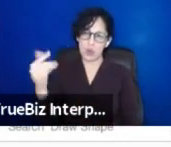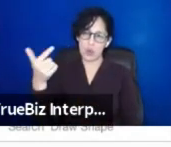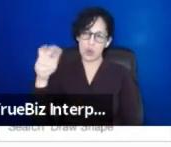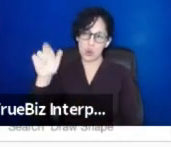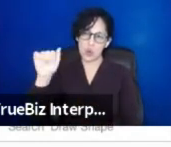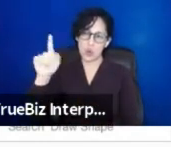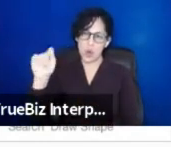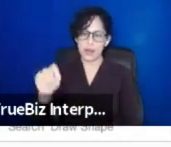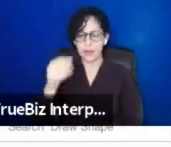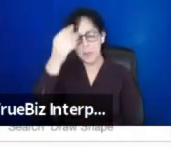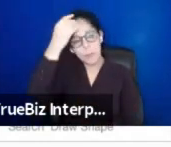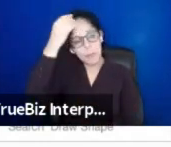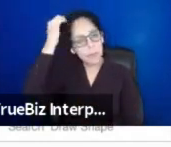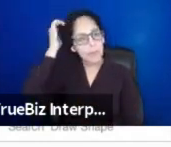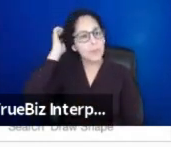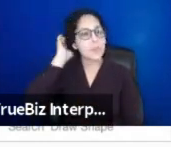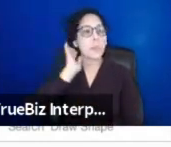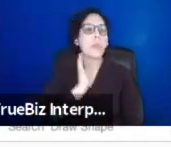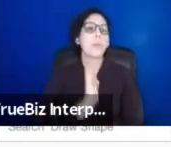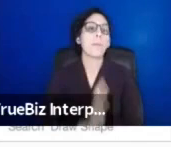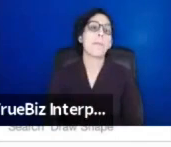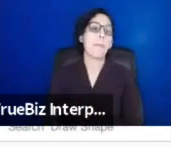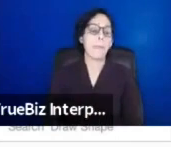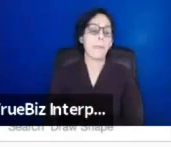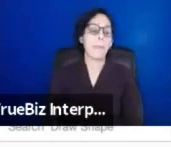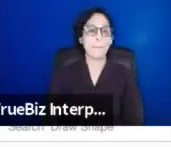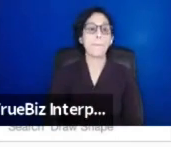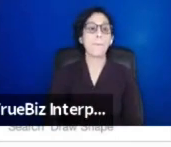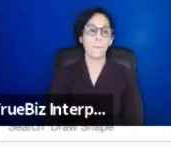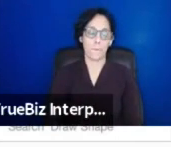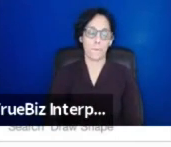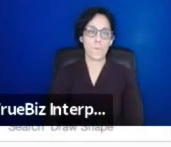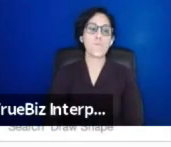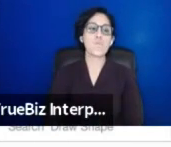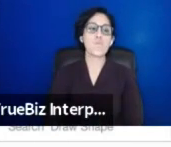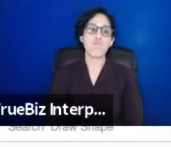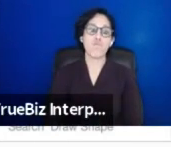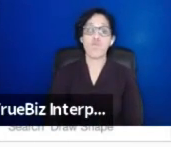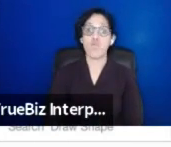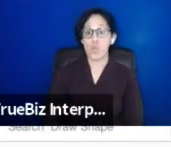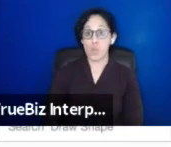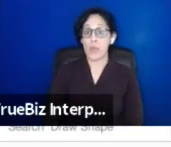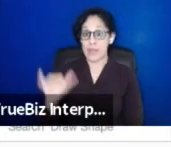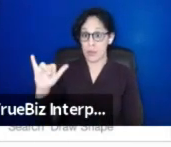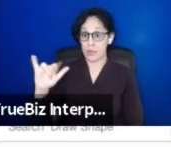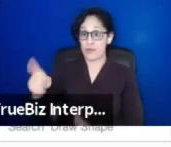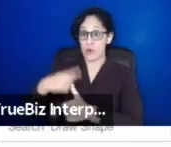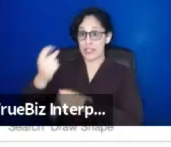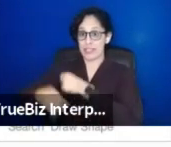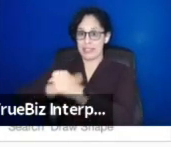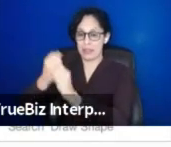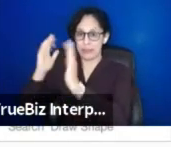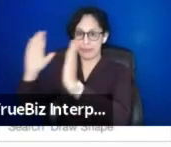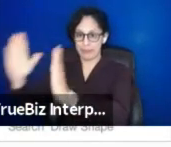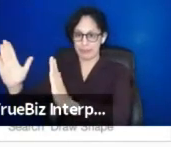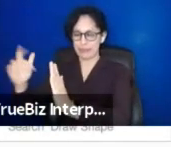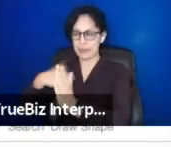And then we really, going into year two, let me check my notes to make sure I'm not missing anything.